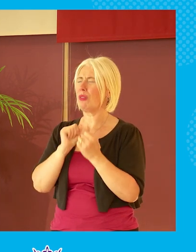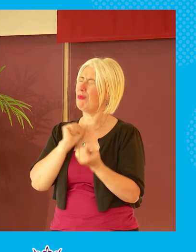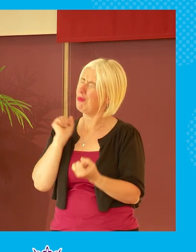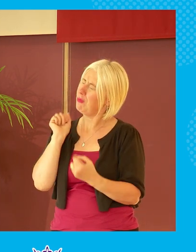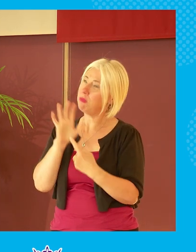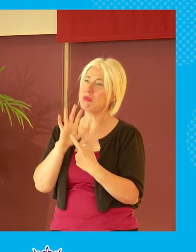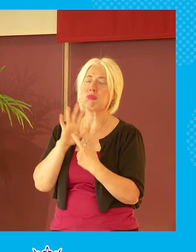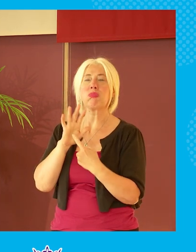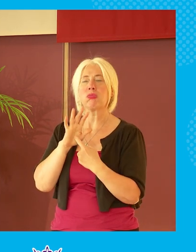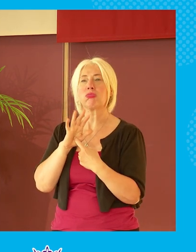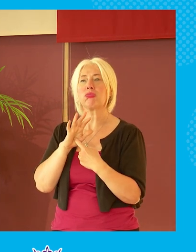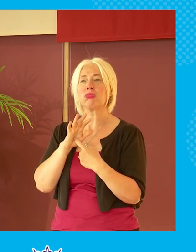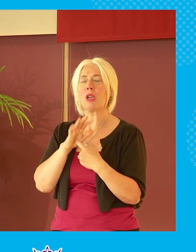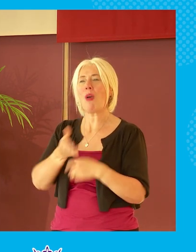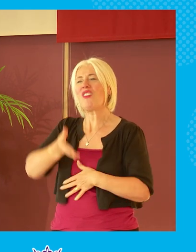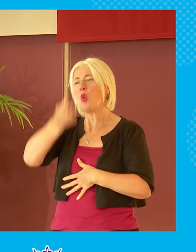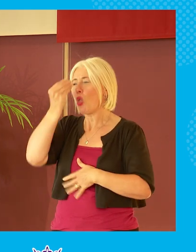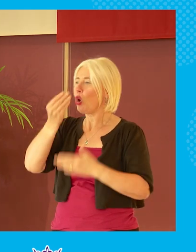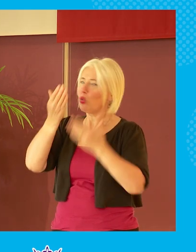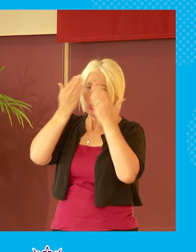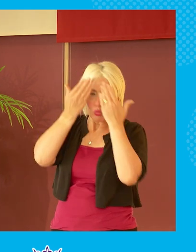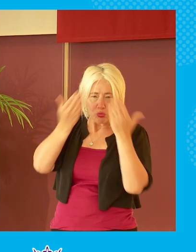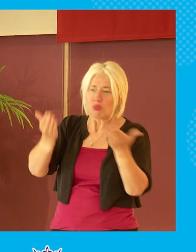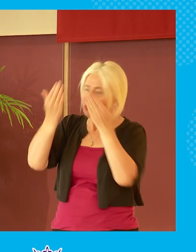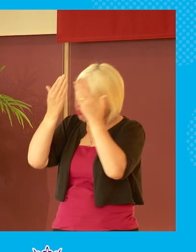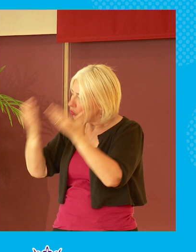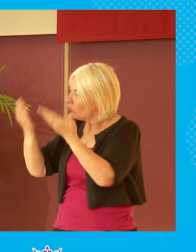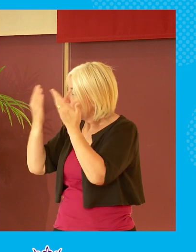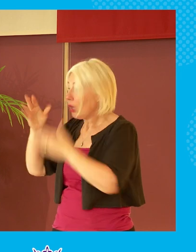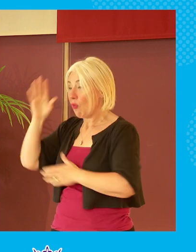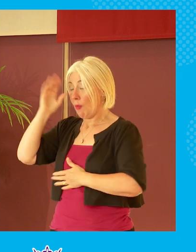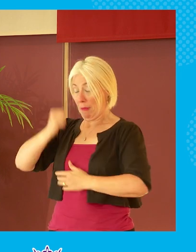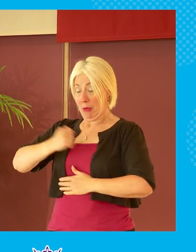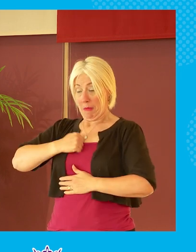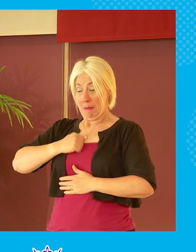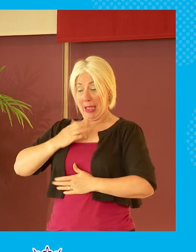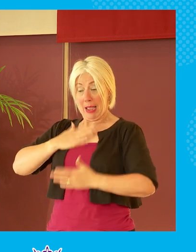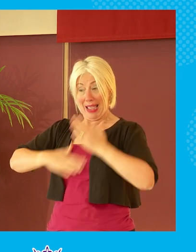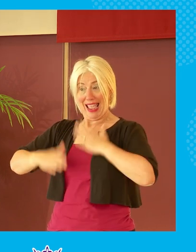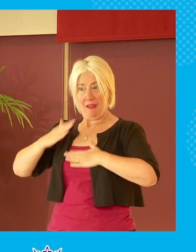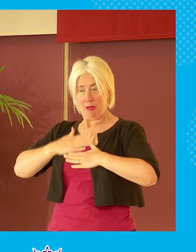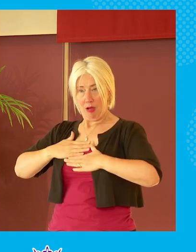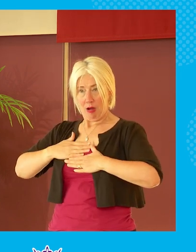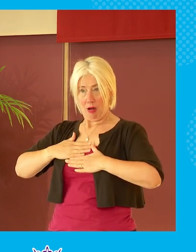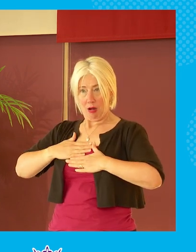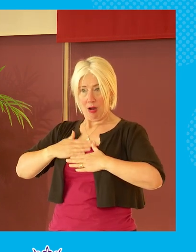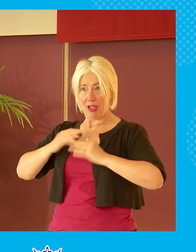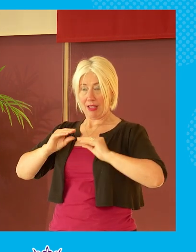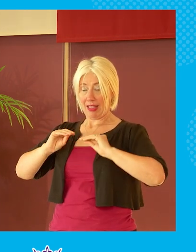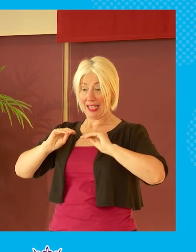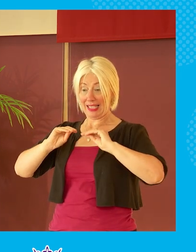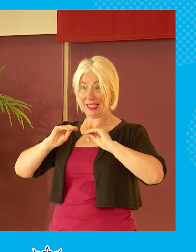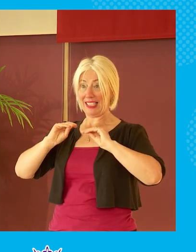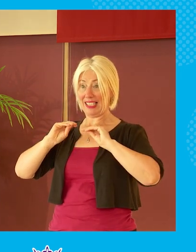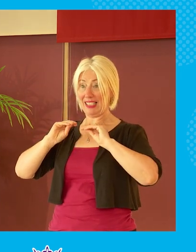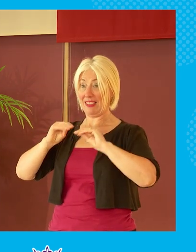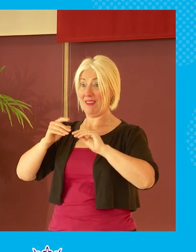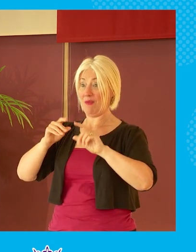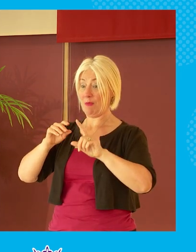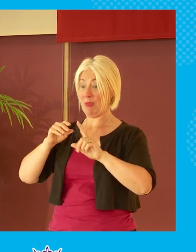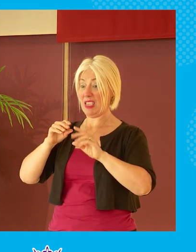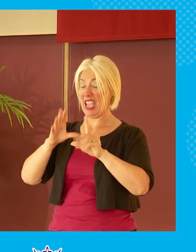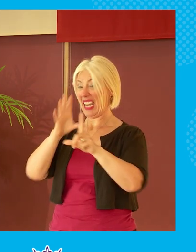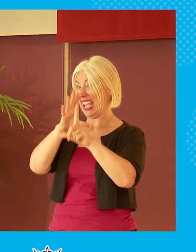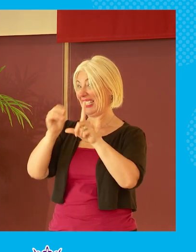that we do learn to be respectful and we remember that our own behavior teaches those who come behind us and i